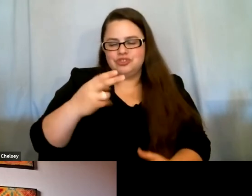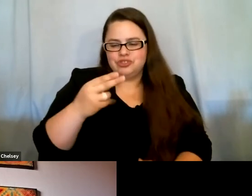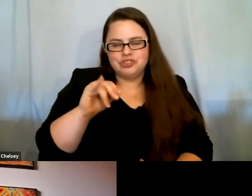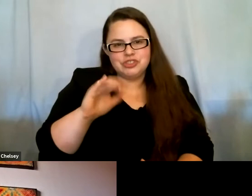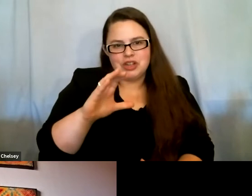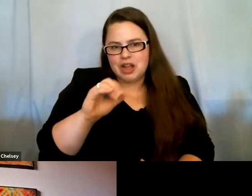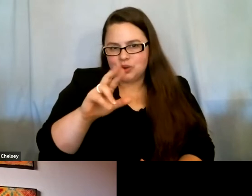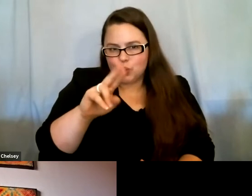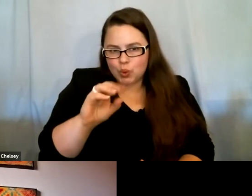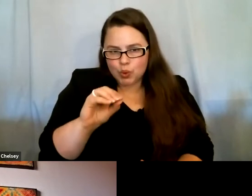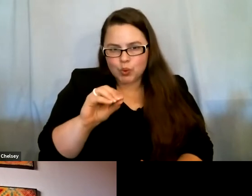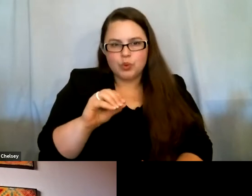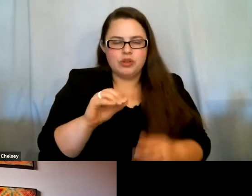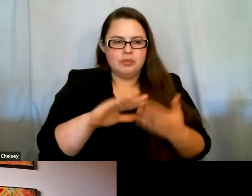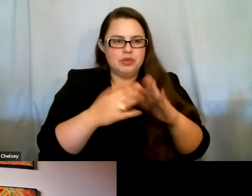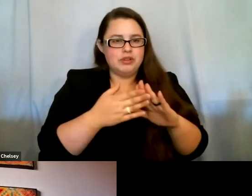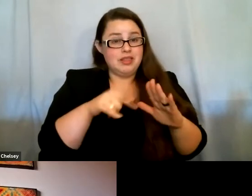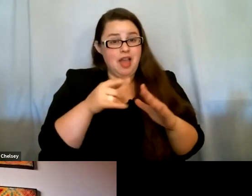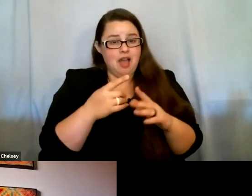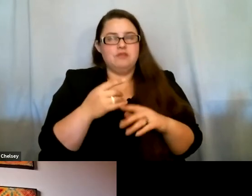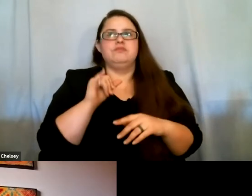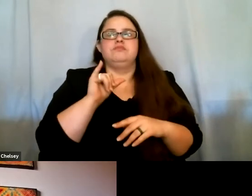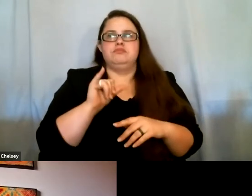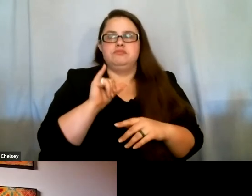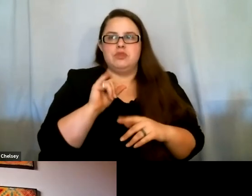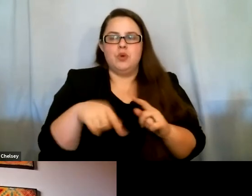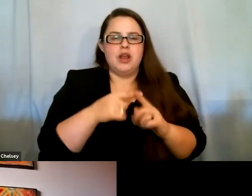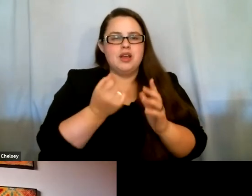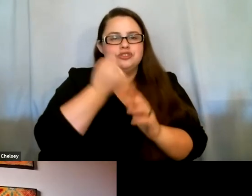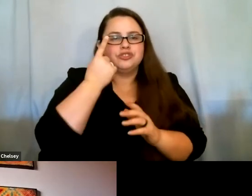once I was able to understand the literature on a much deeper level.